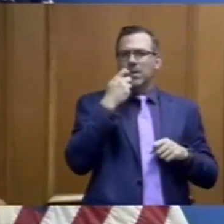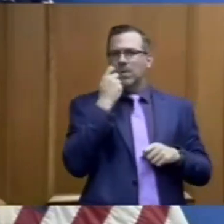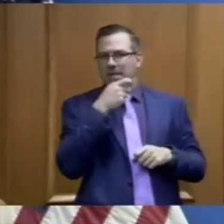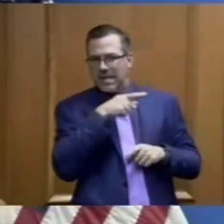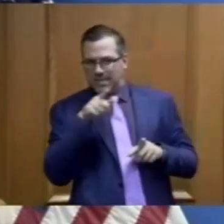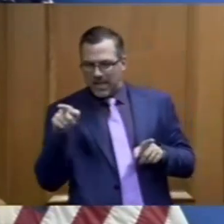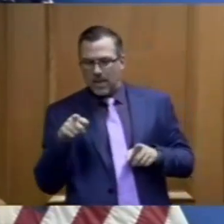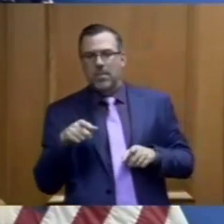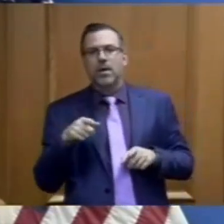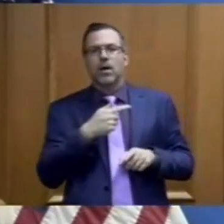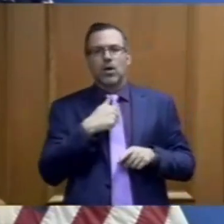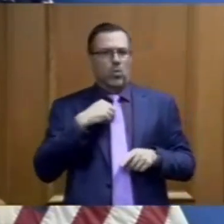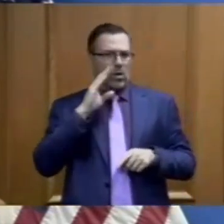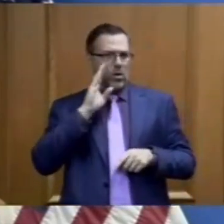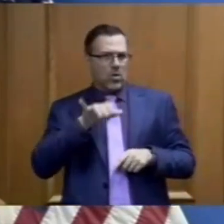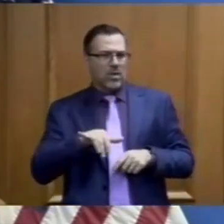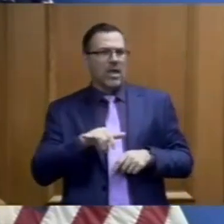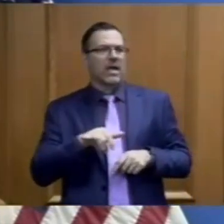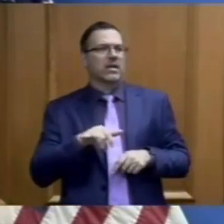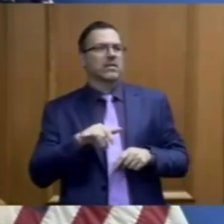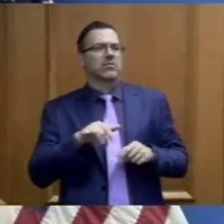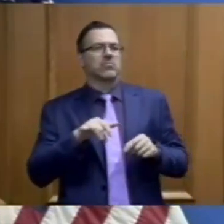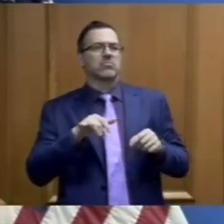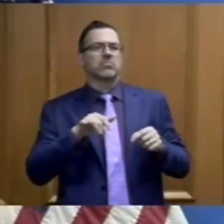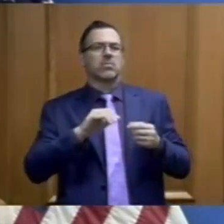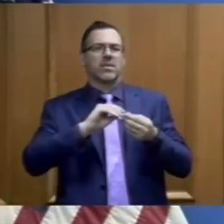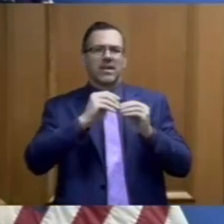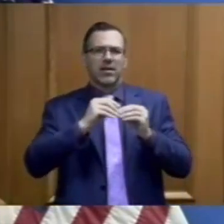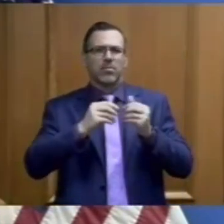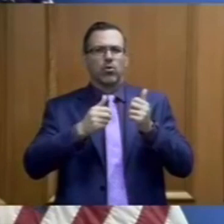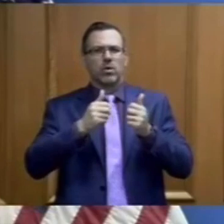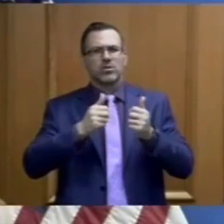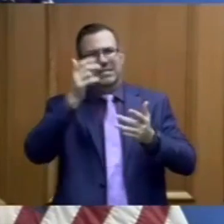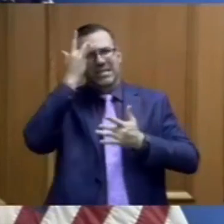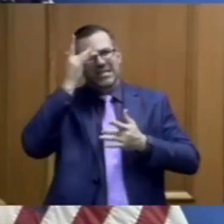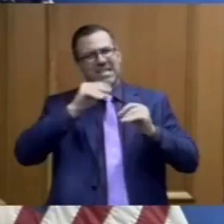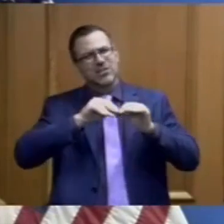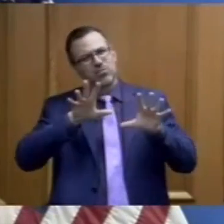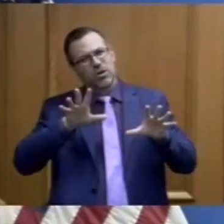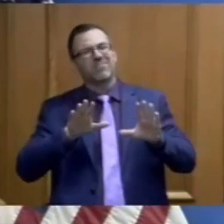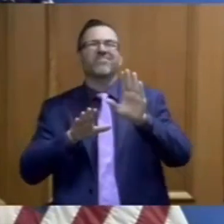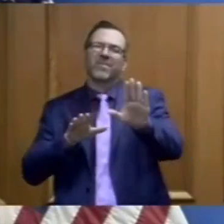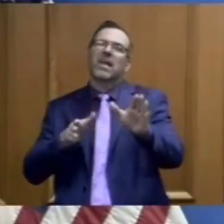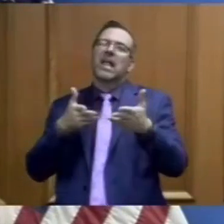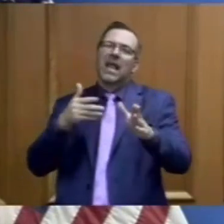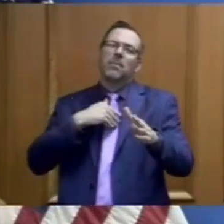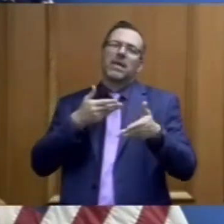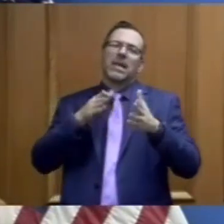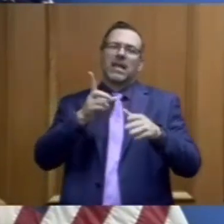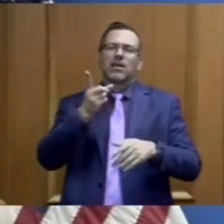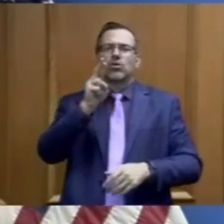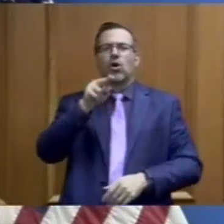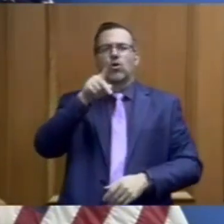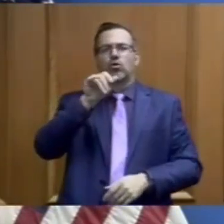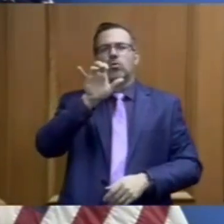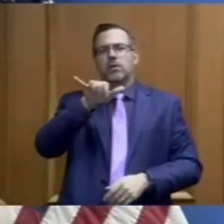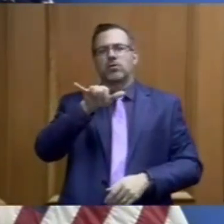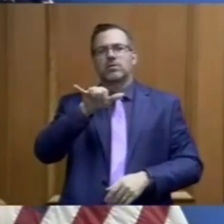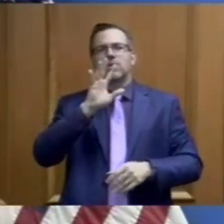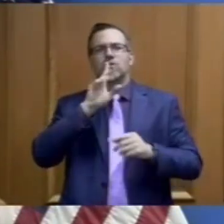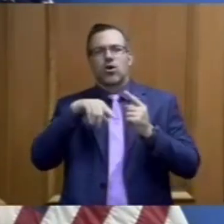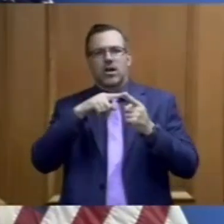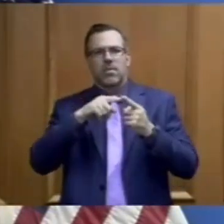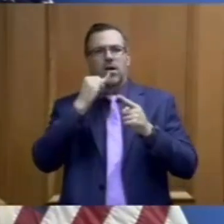rapidity with which the disease spreads. Let me let Dr. Peercy talk about that reproduction